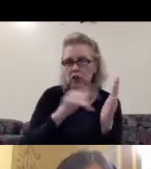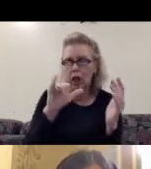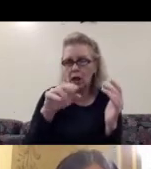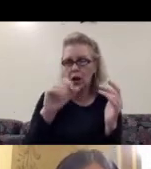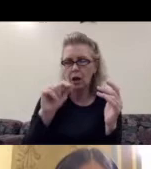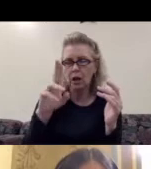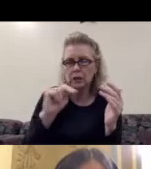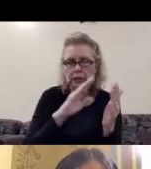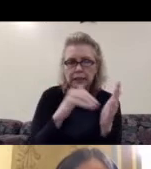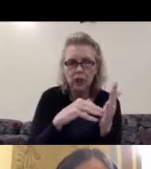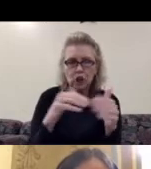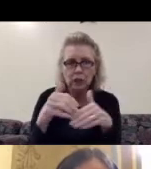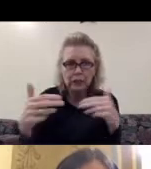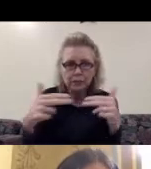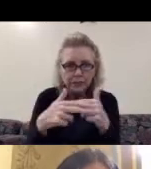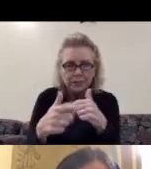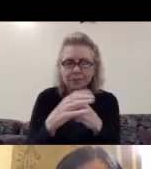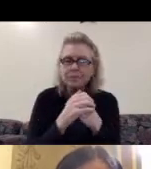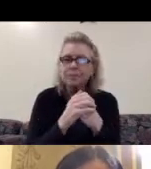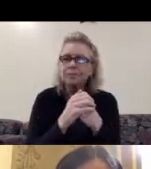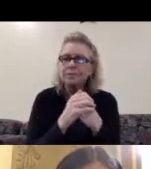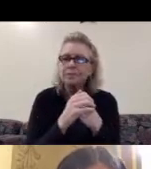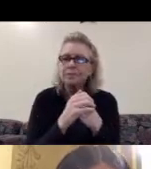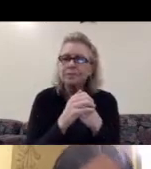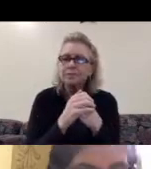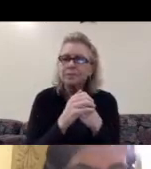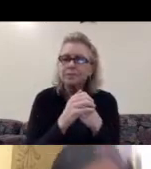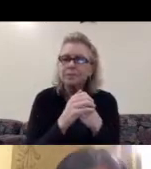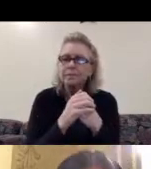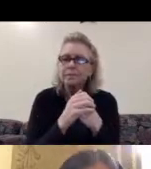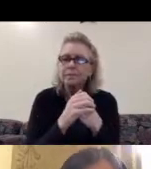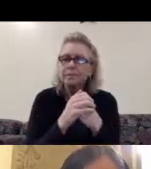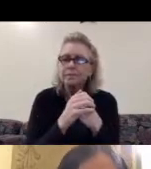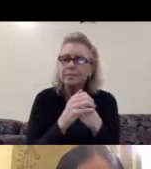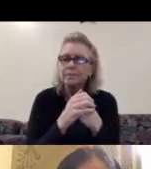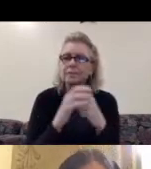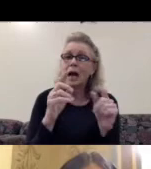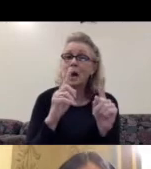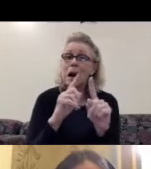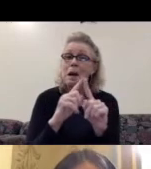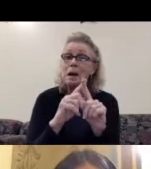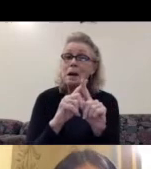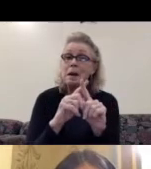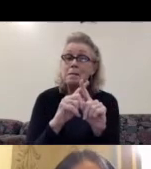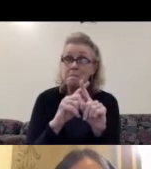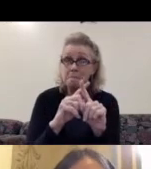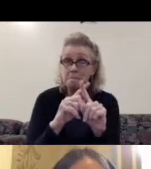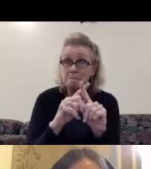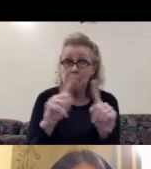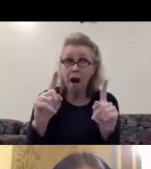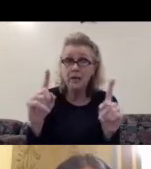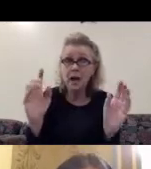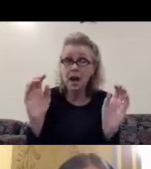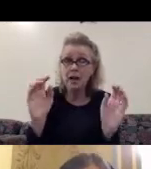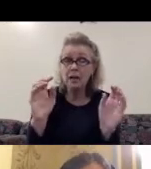please. So, but none of the last places have been a productive place. Next one, please.